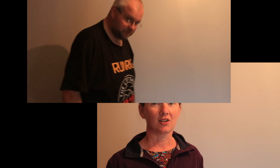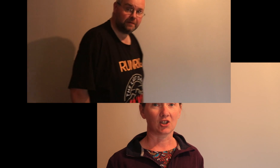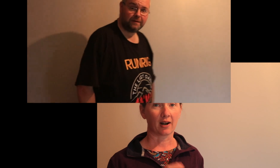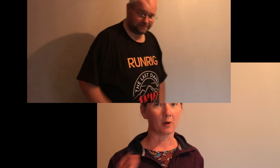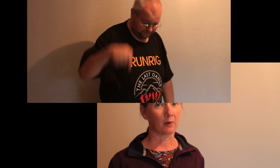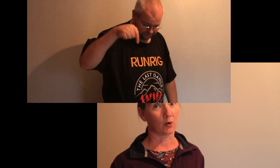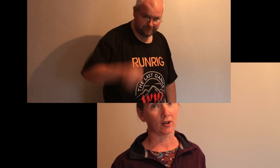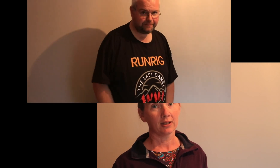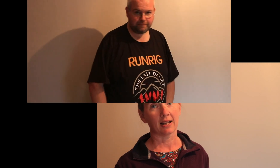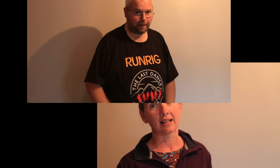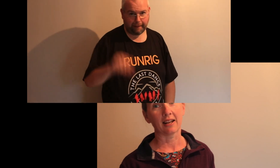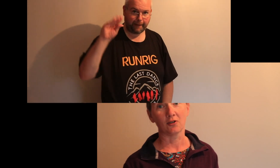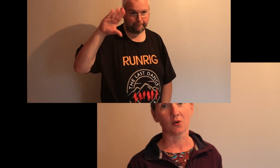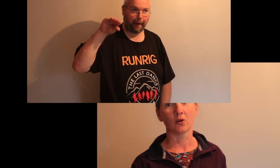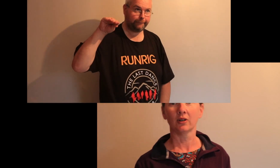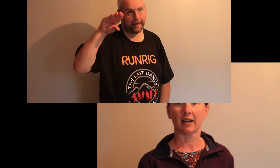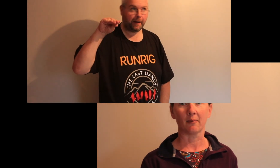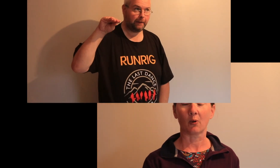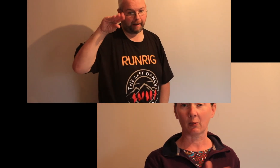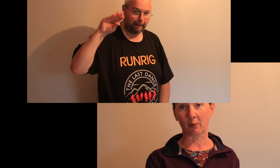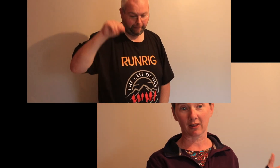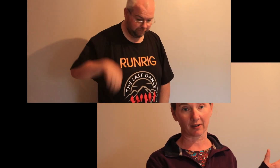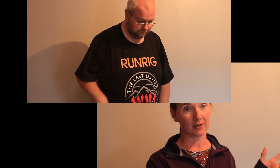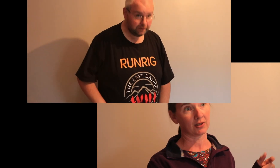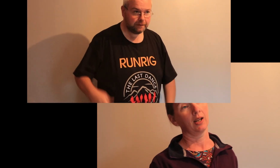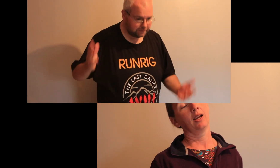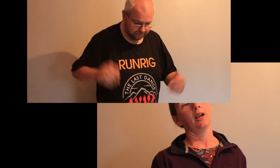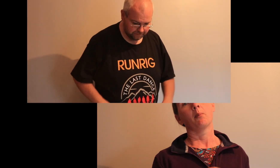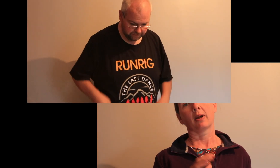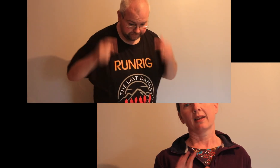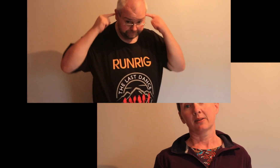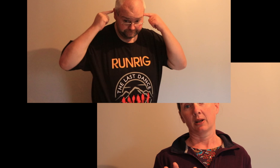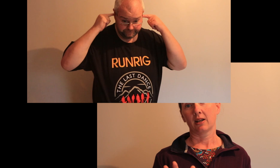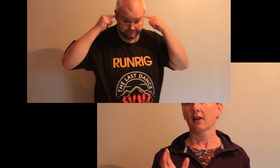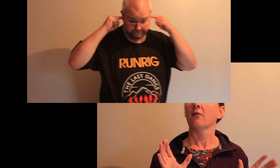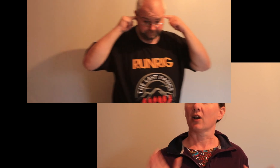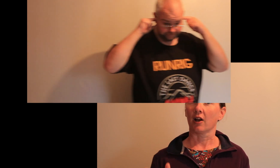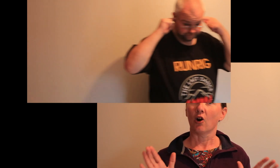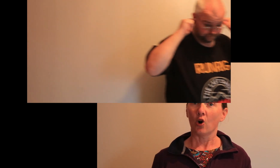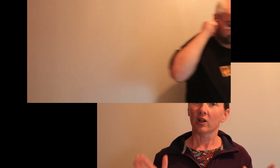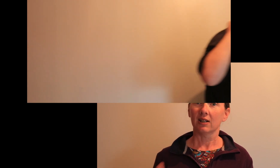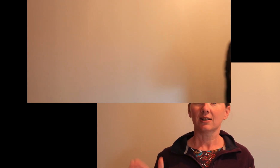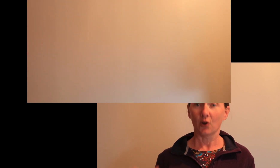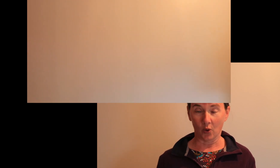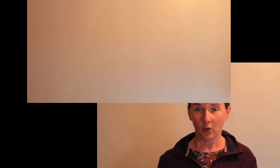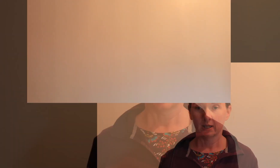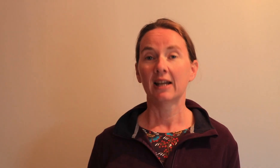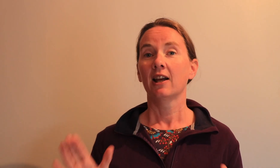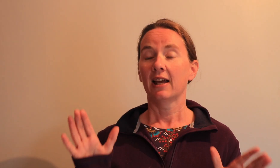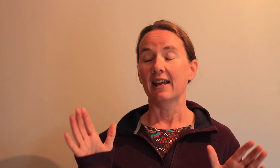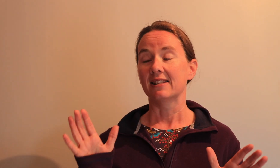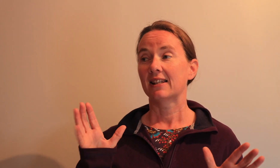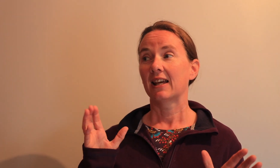and share a wee bit more and let you know a wee bit about the verse but this week for now all you need to know